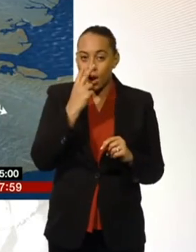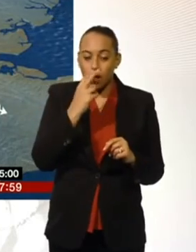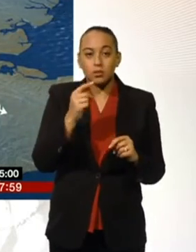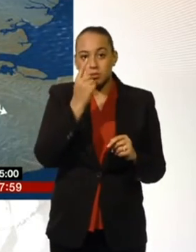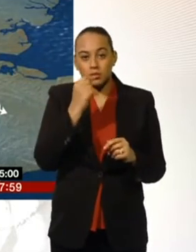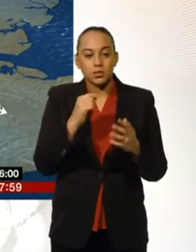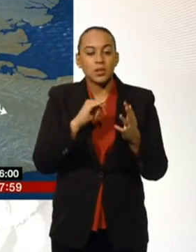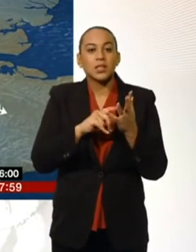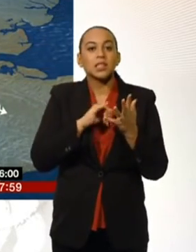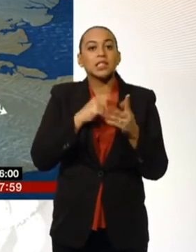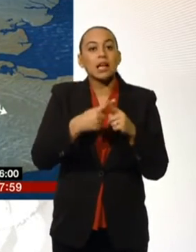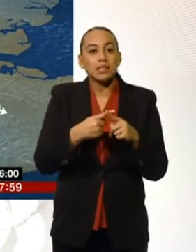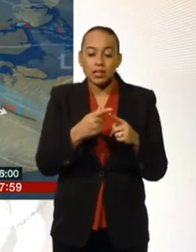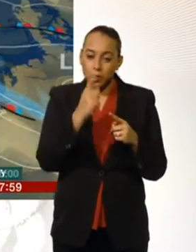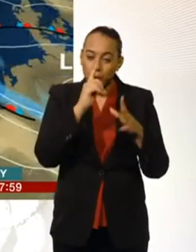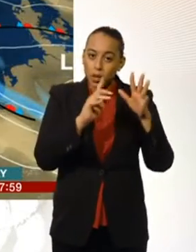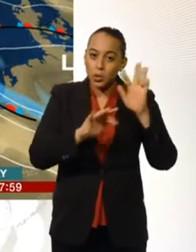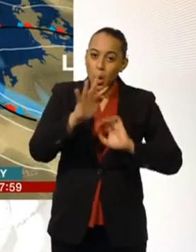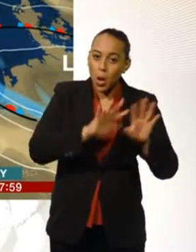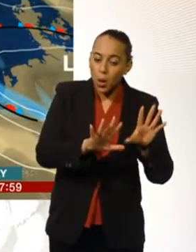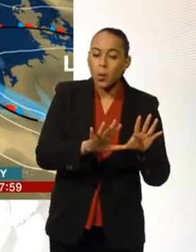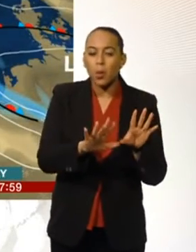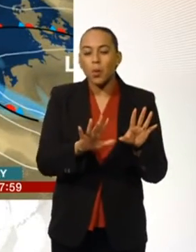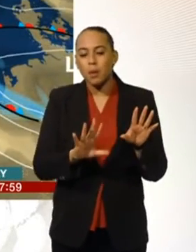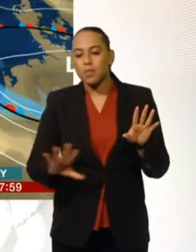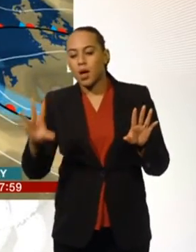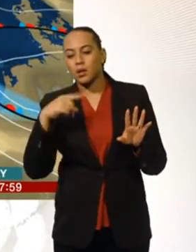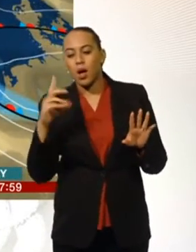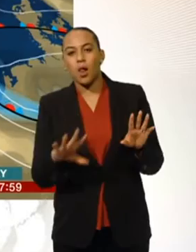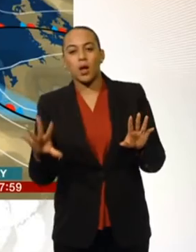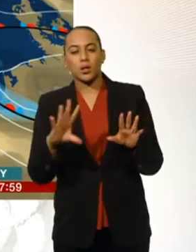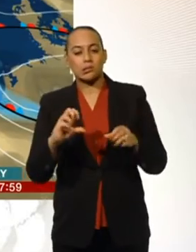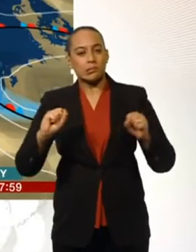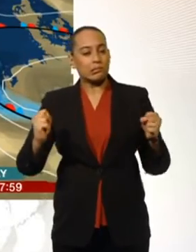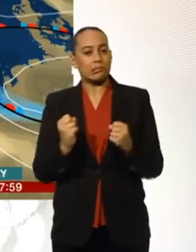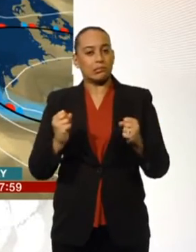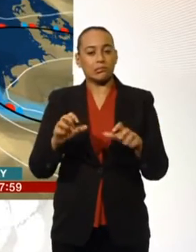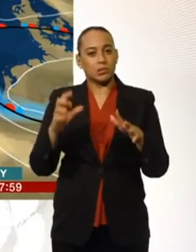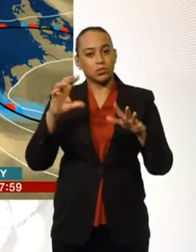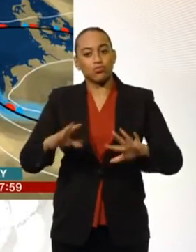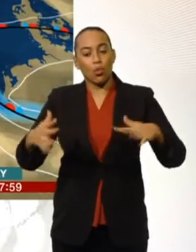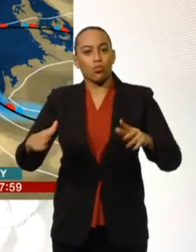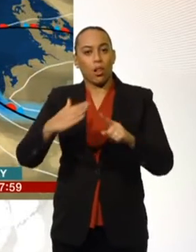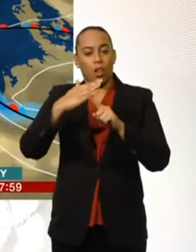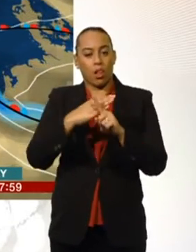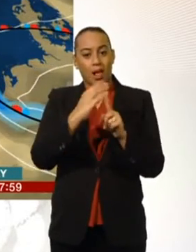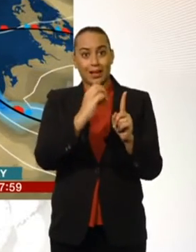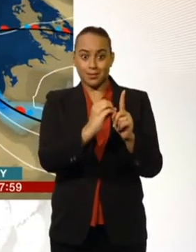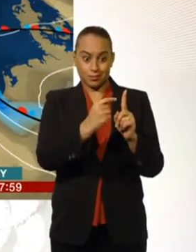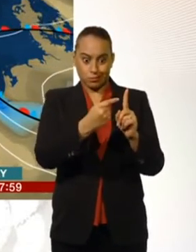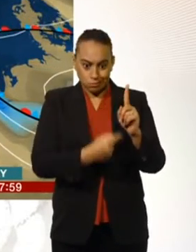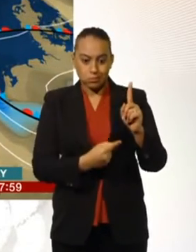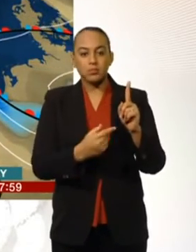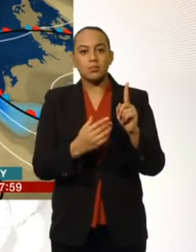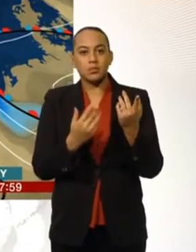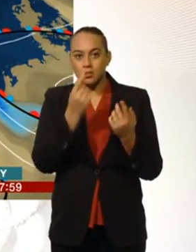over parts of Sussex this time. But for us, dry temperatures dropping below freezing for many of our rural spots, so a very cold night to come. Tomorrow again,